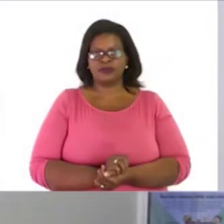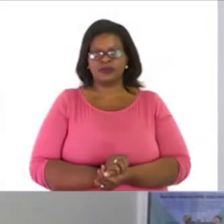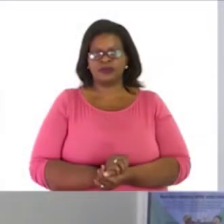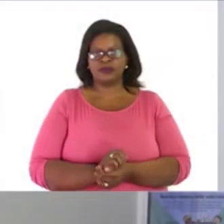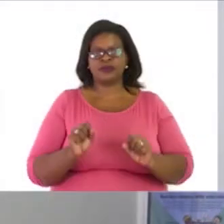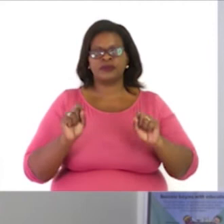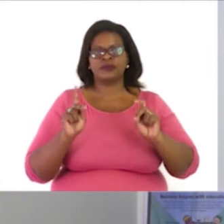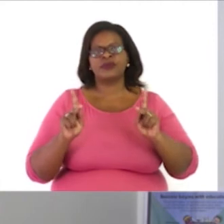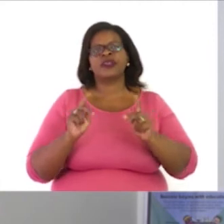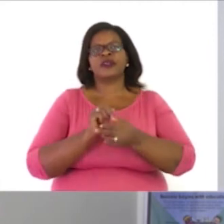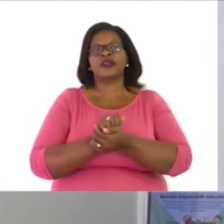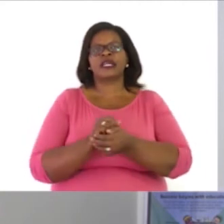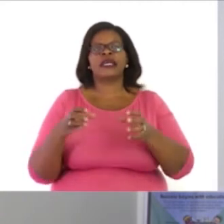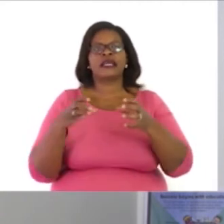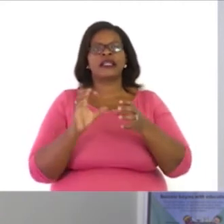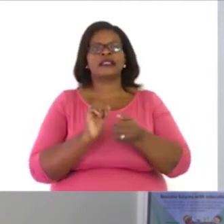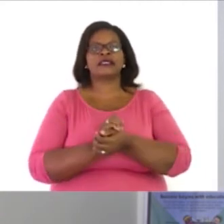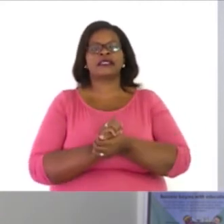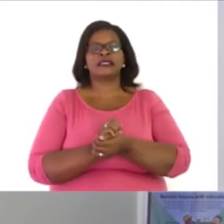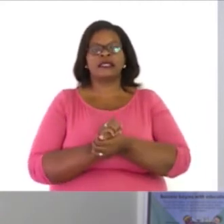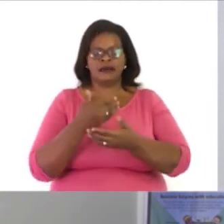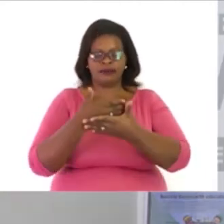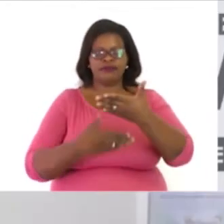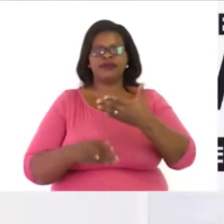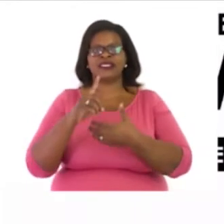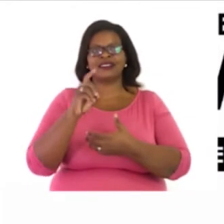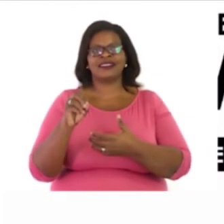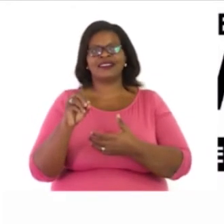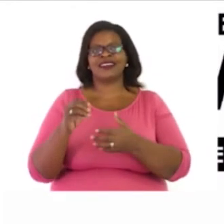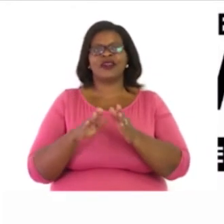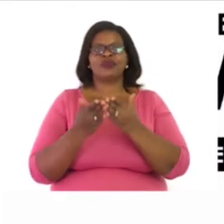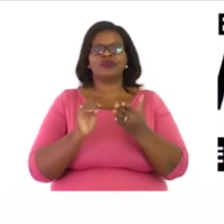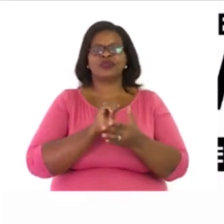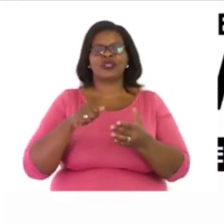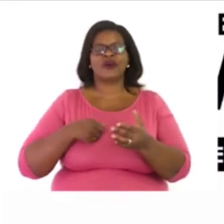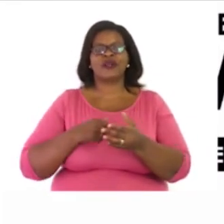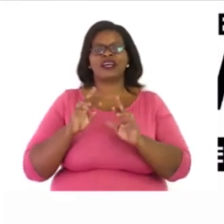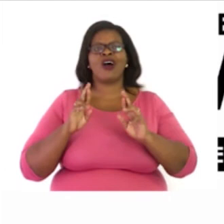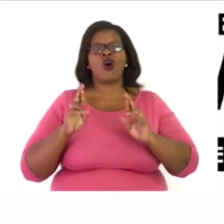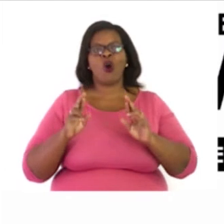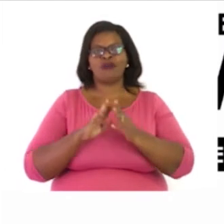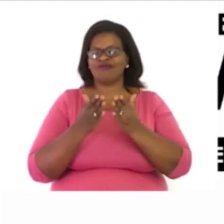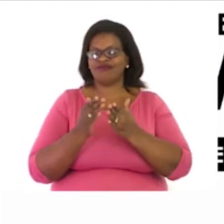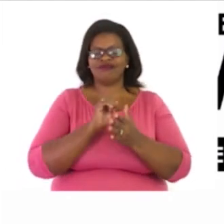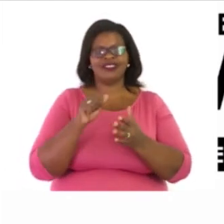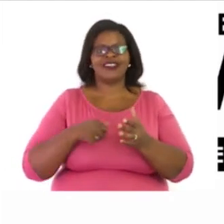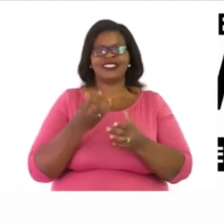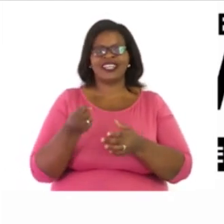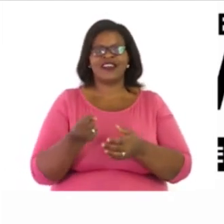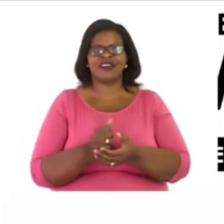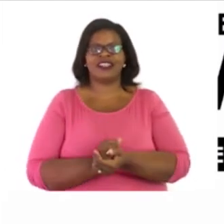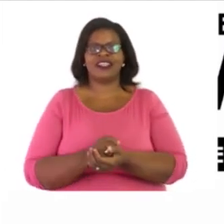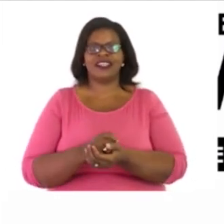Okay, class, let's turn our books to page 10. I hope we've got our books in front of us. Chanel, let's turn our book to page 10.